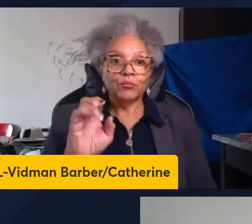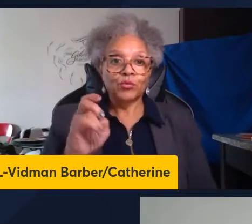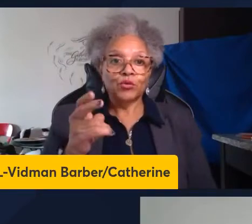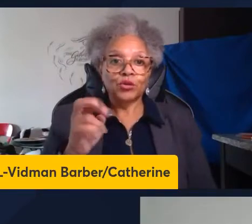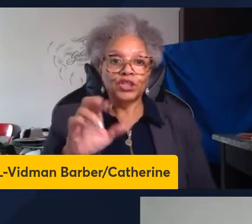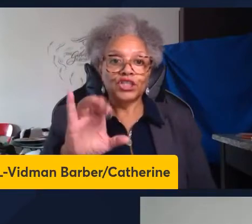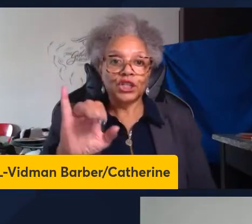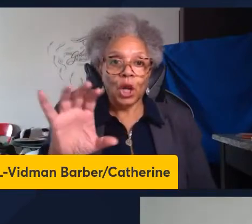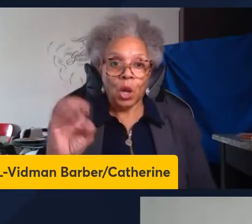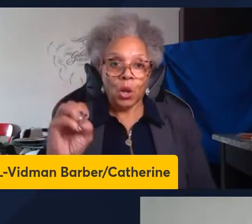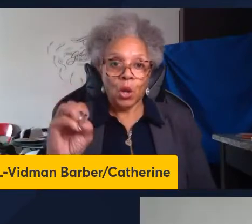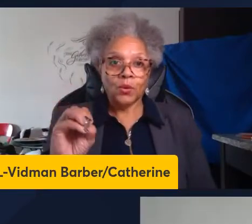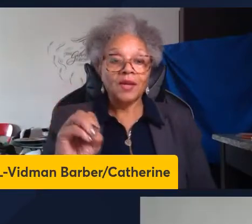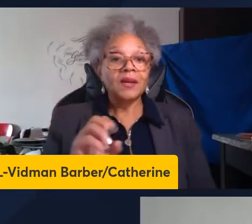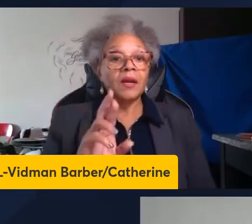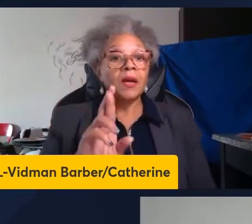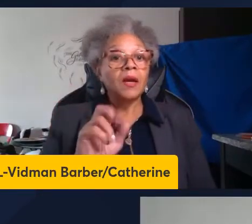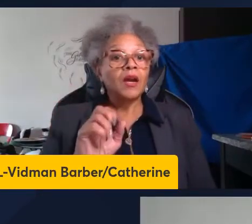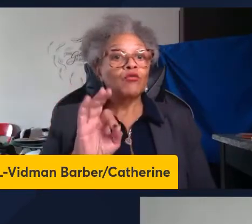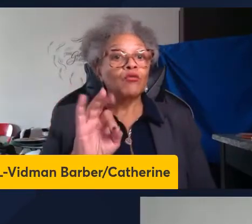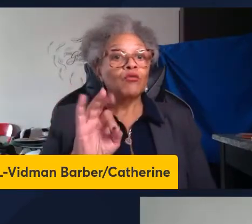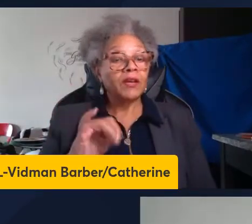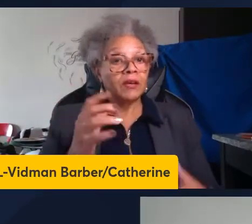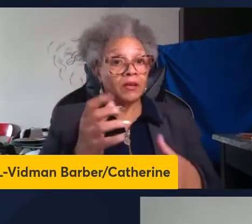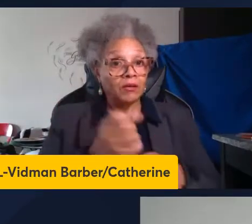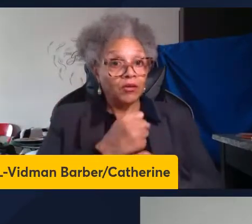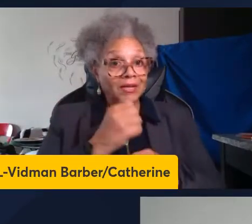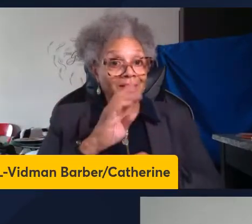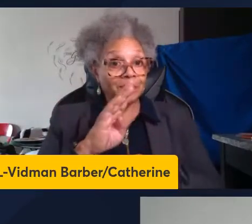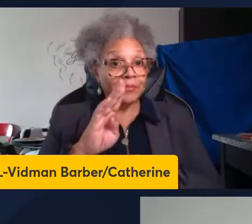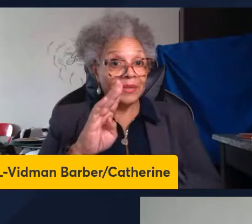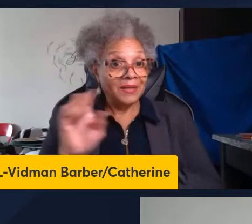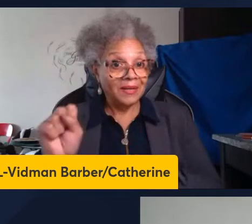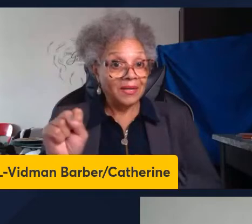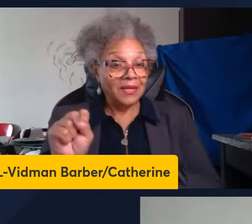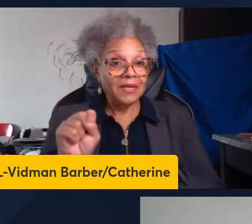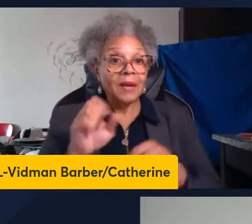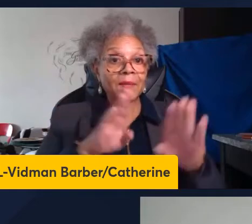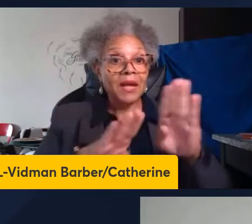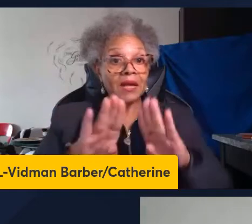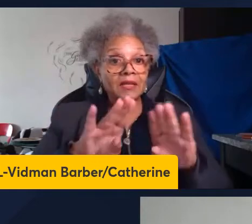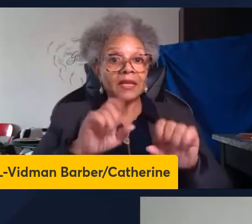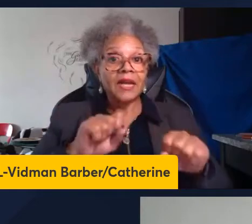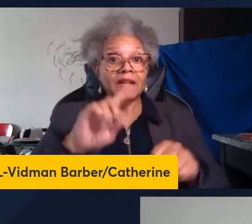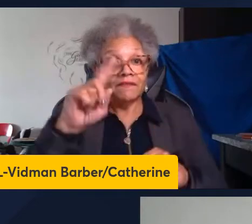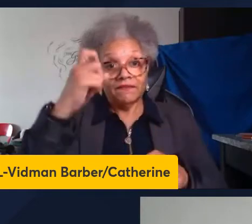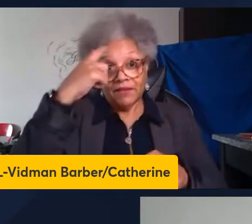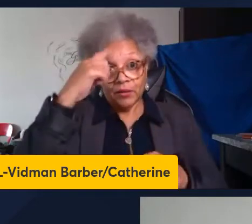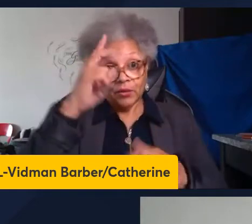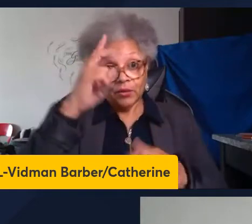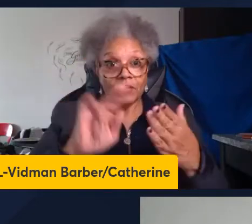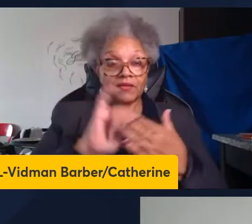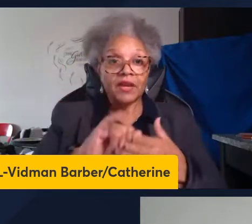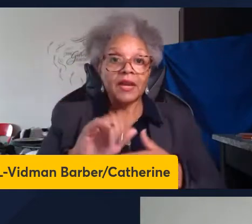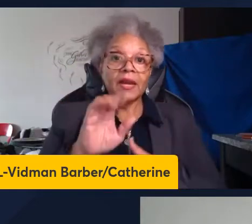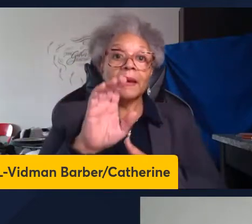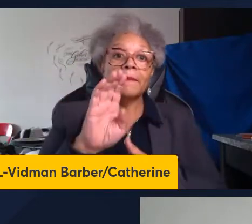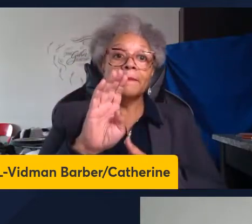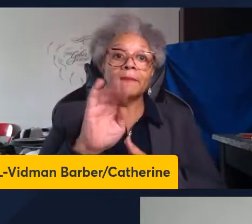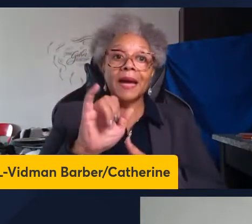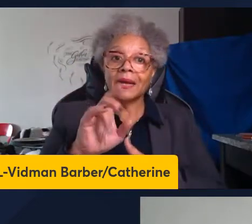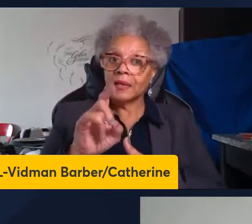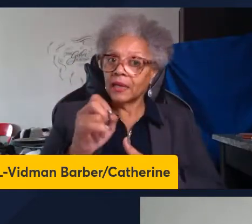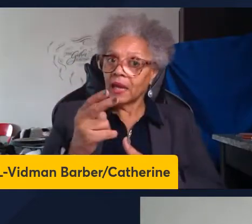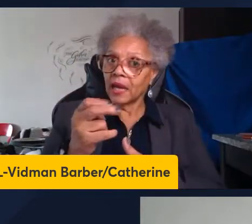so Rafael earned his bachelor of biological sciences at the federal university of Bahia in 2017